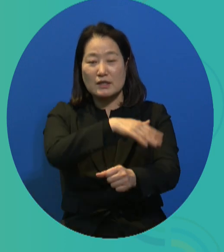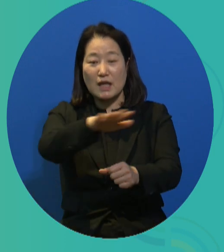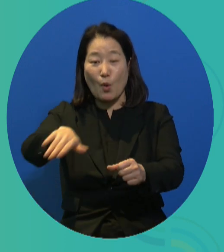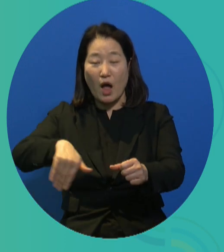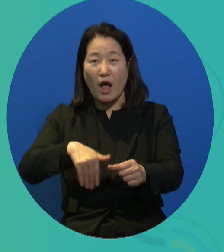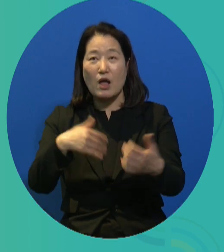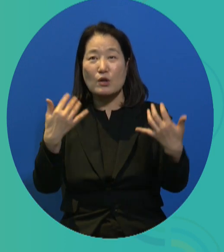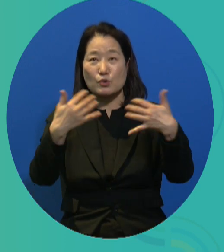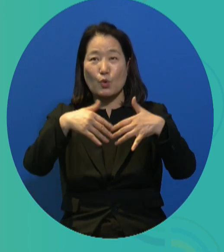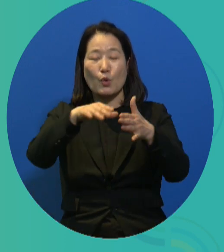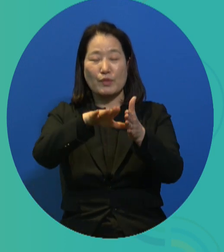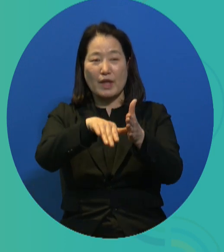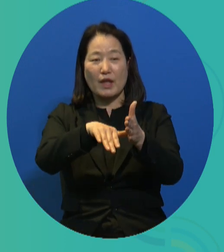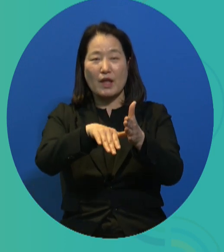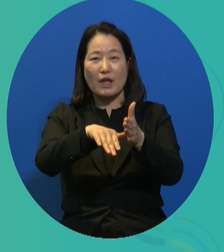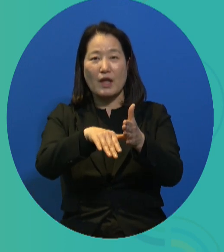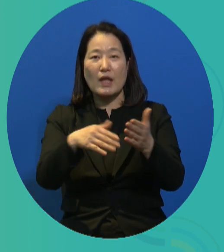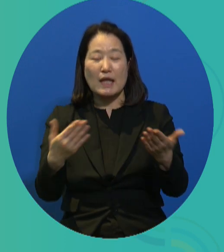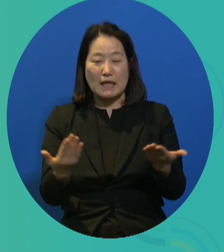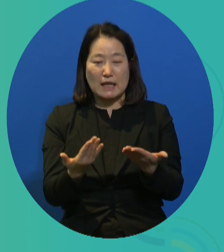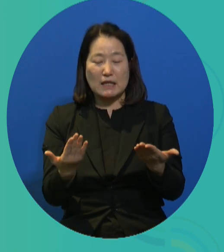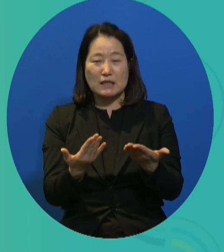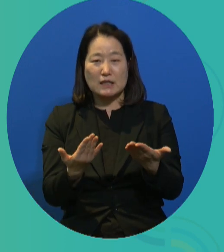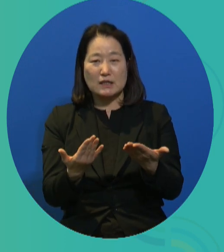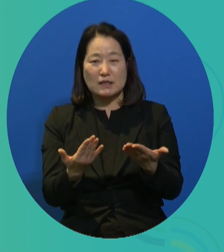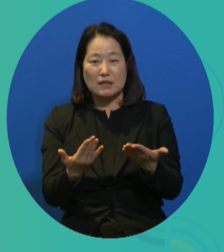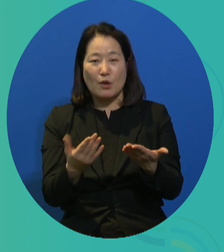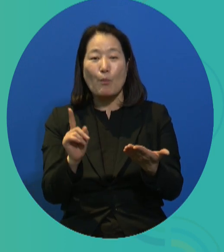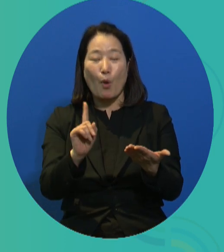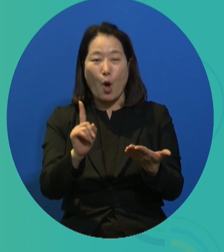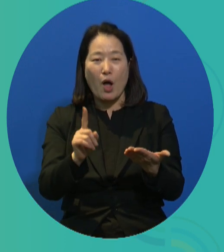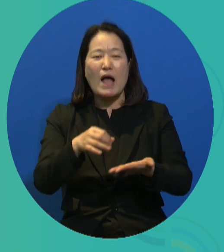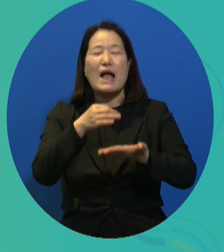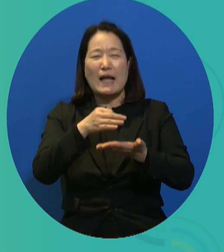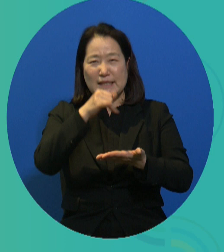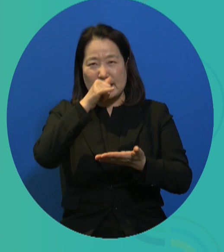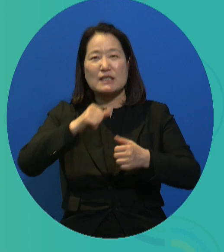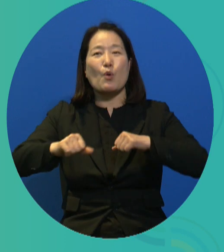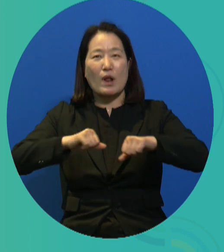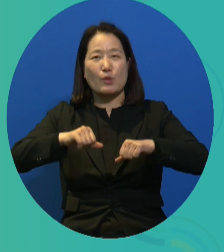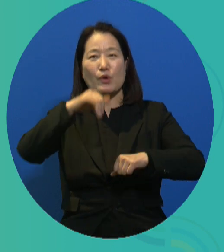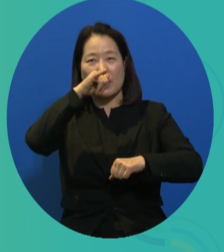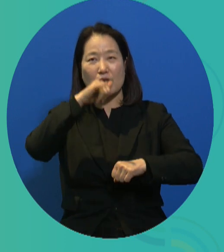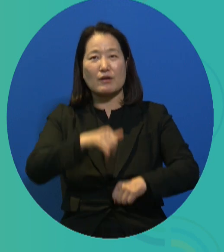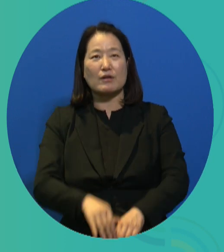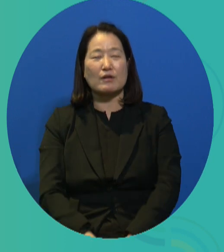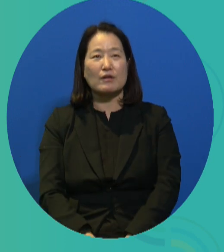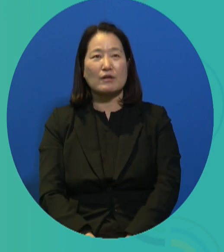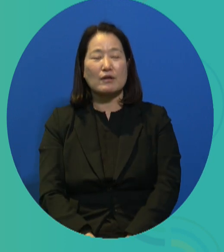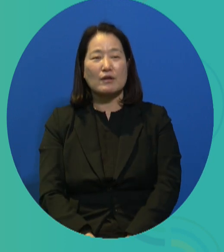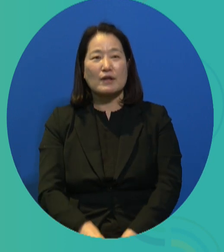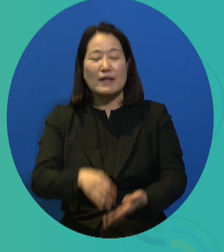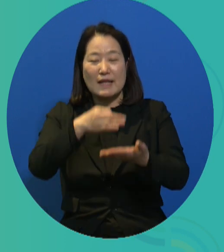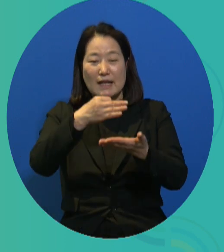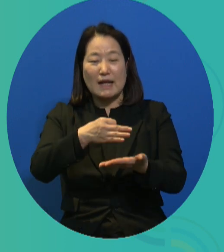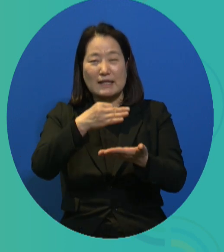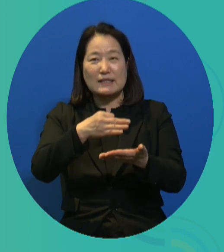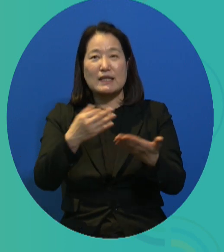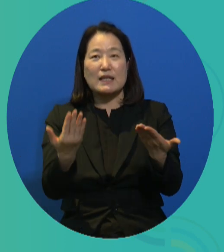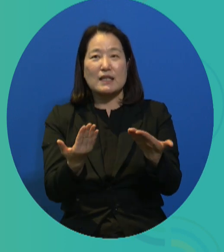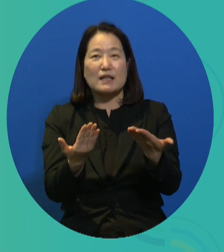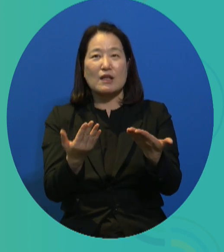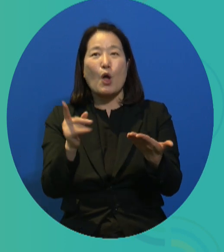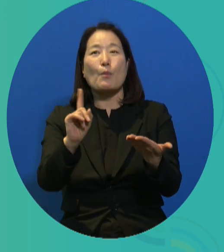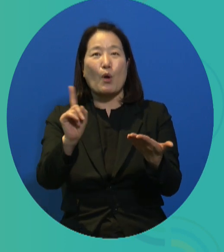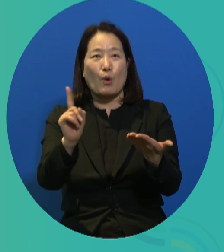to become broader and expanded in scope. We understand labor as something. It's an activity that creates value.